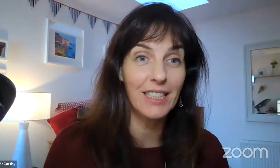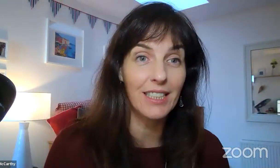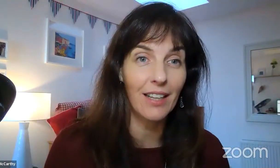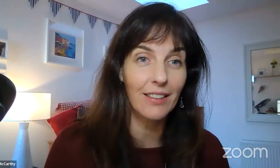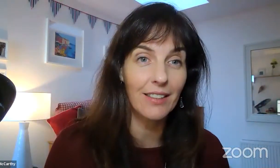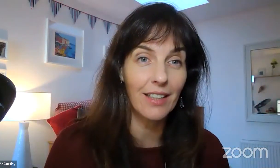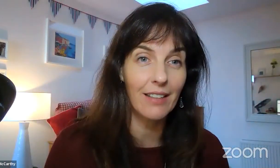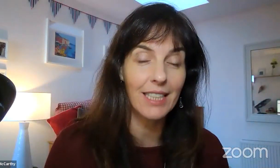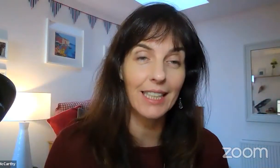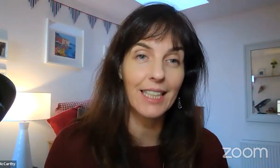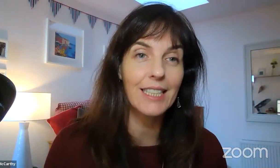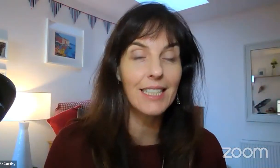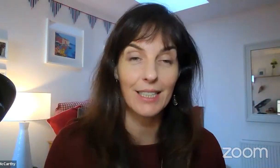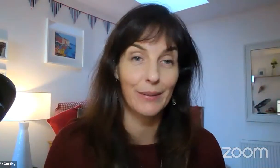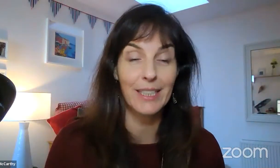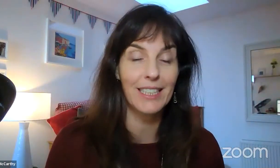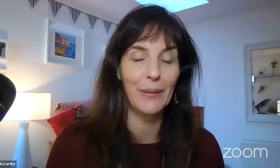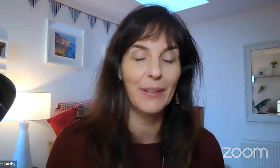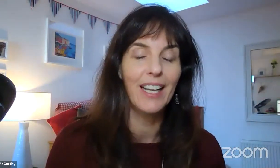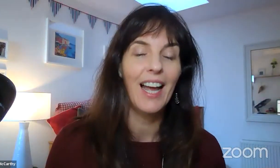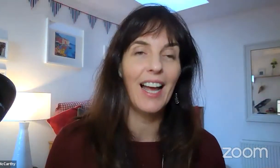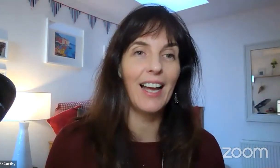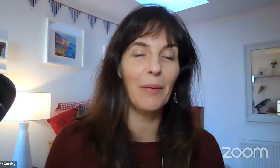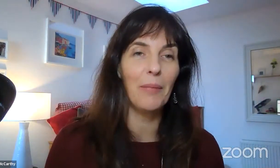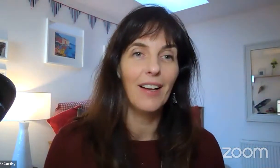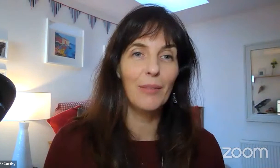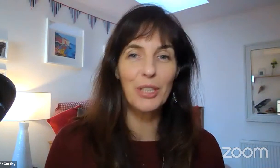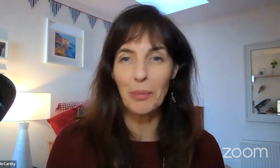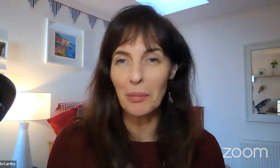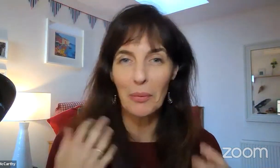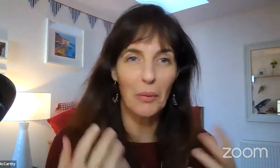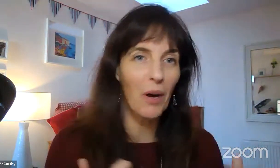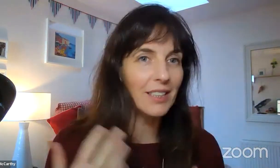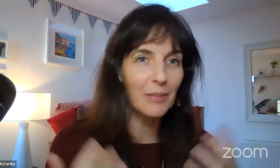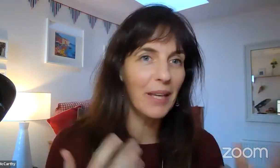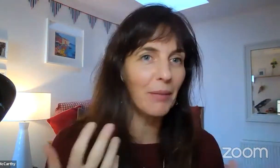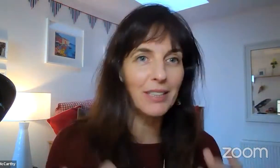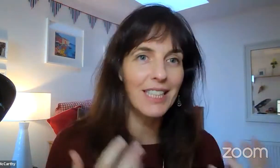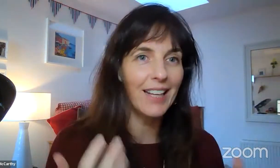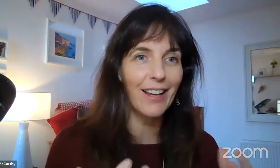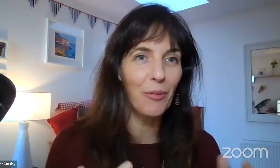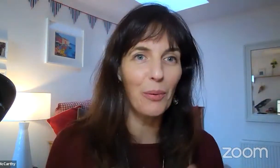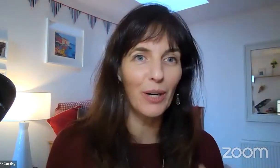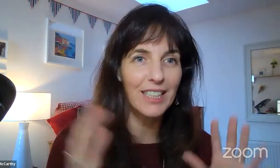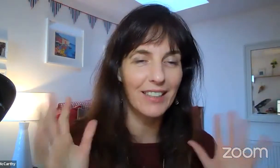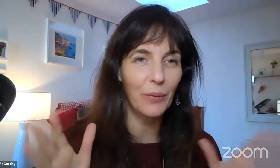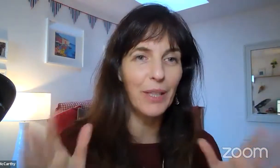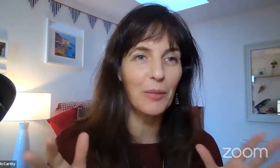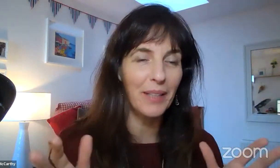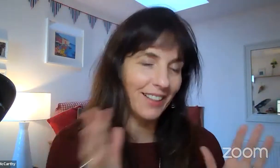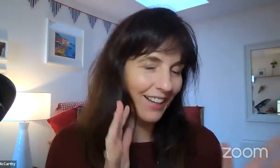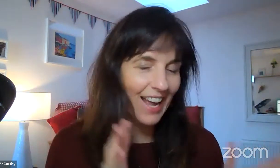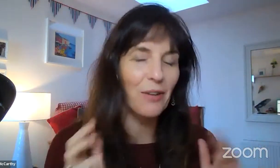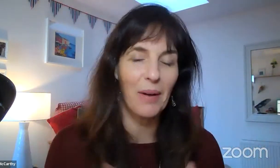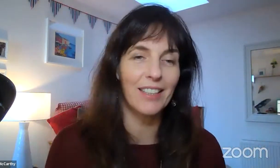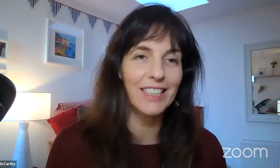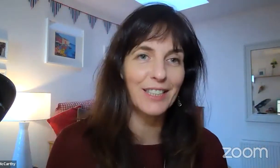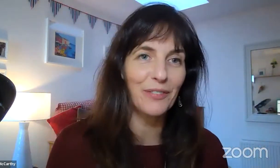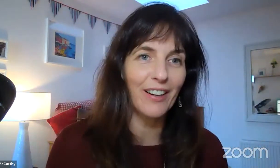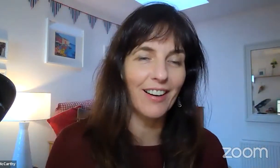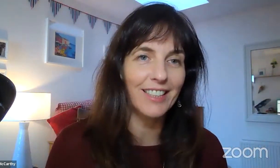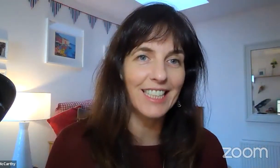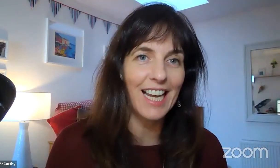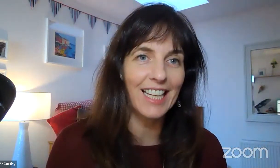social media channels on how to link into it. So I'm sure people will want to be able to take that on board. And there will be, again,